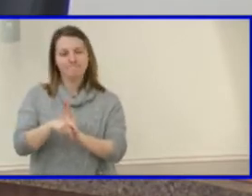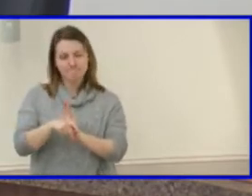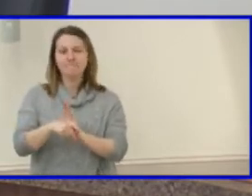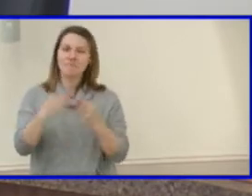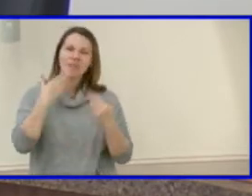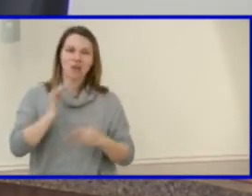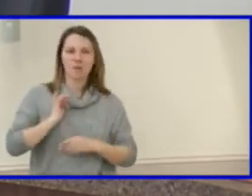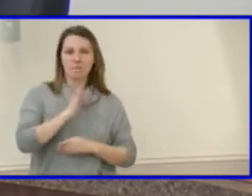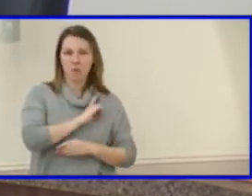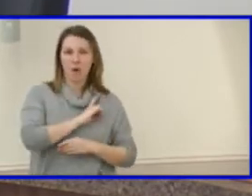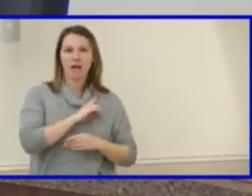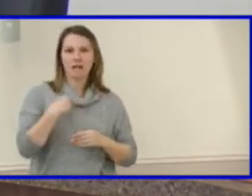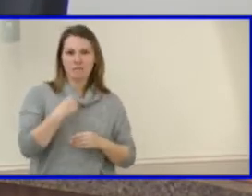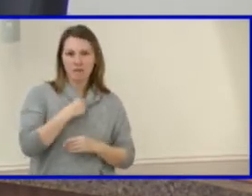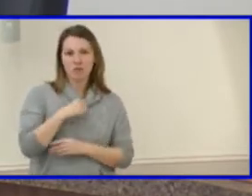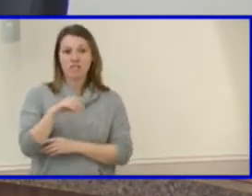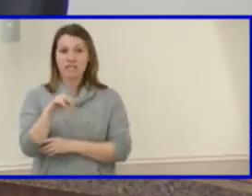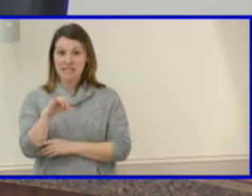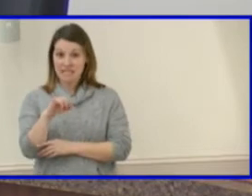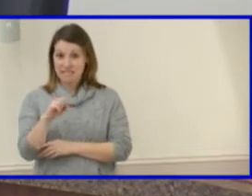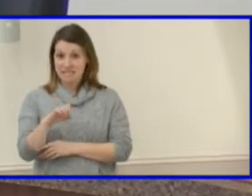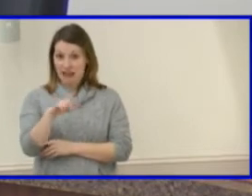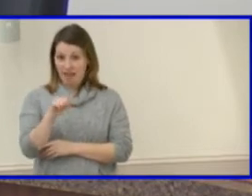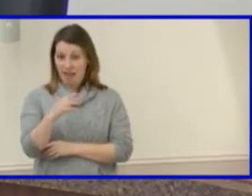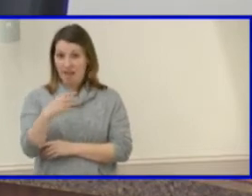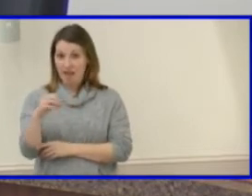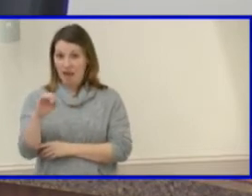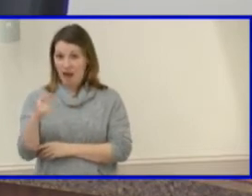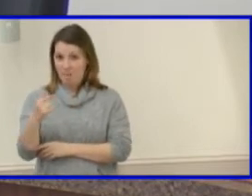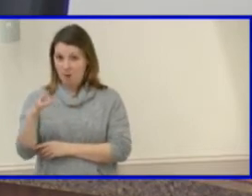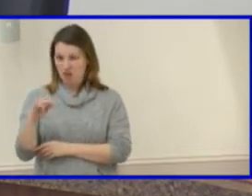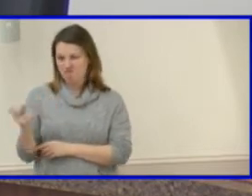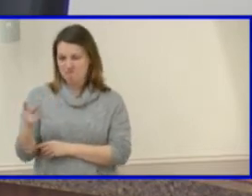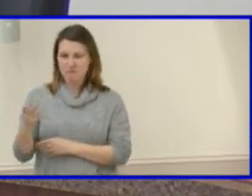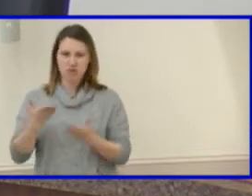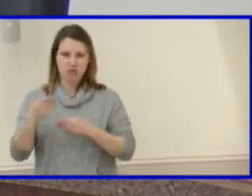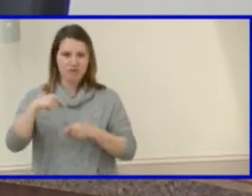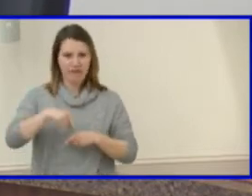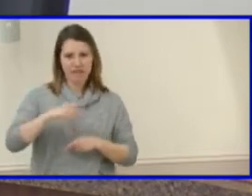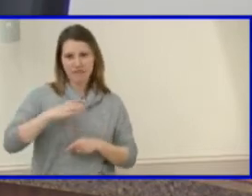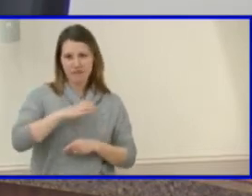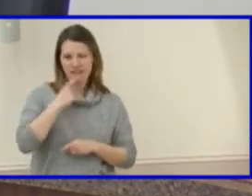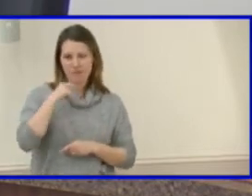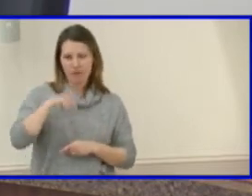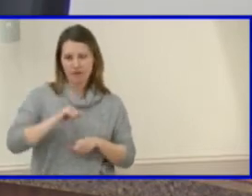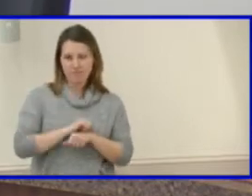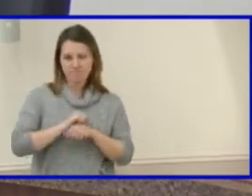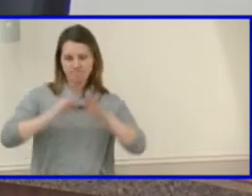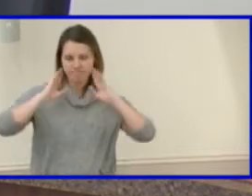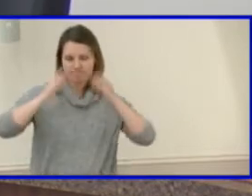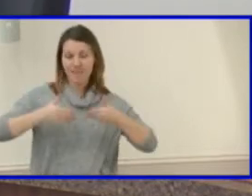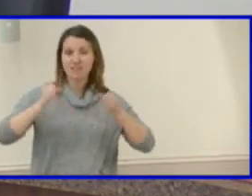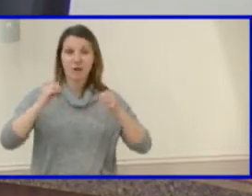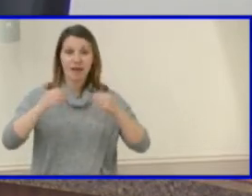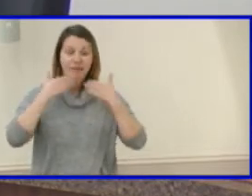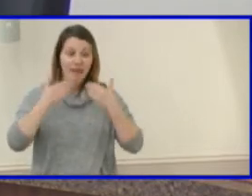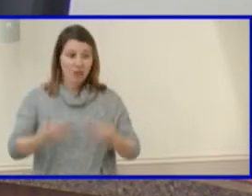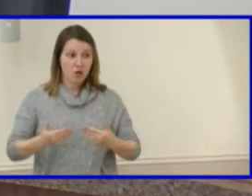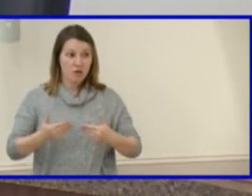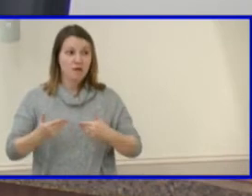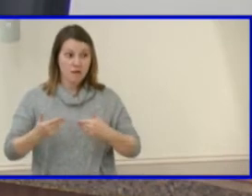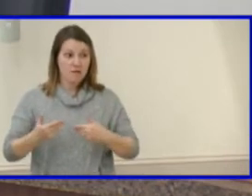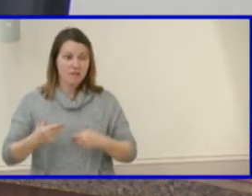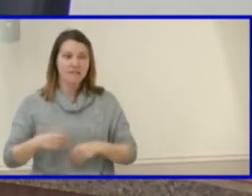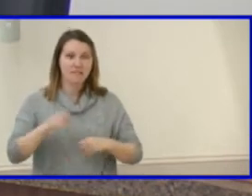Mrs. Kinsella and Mrs. Ogburn, who serve on that policy committee for their work on this effort. So next, I want to offer an opportunity for